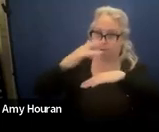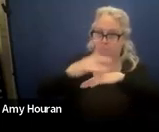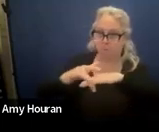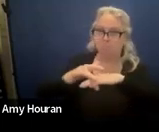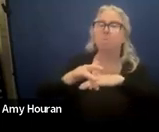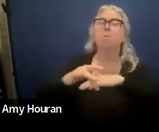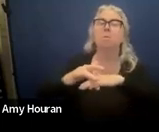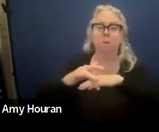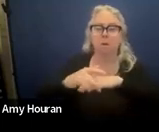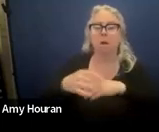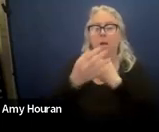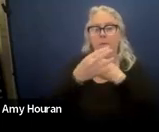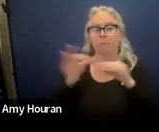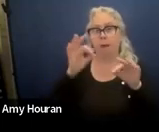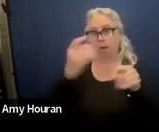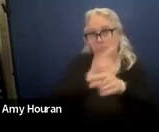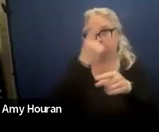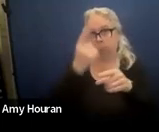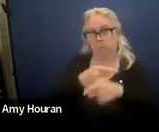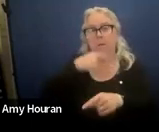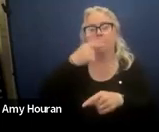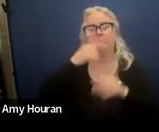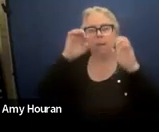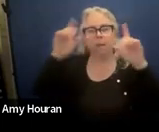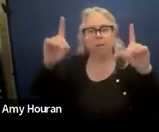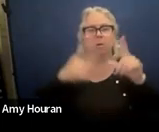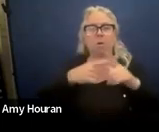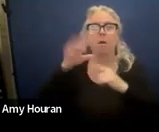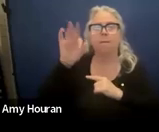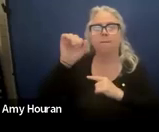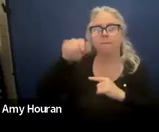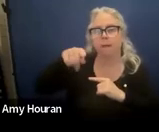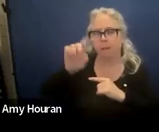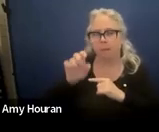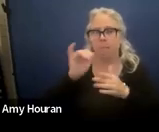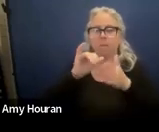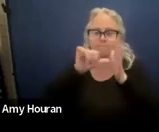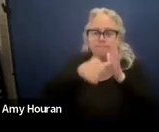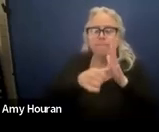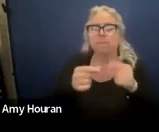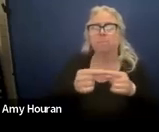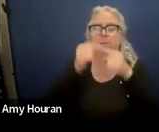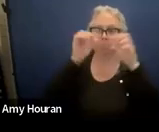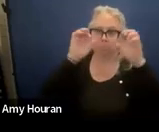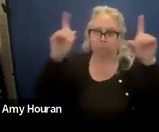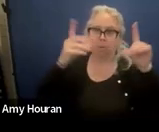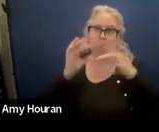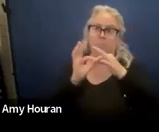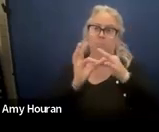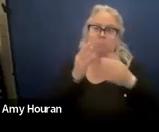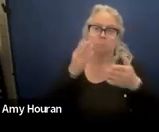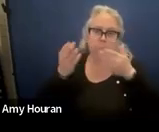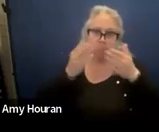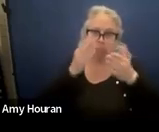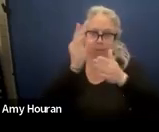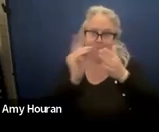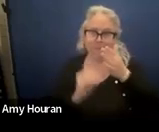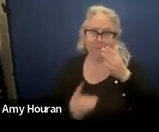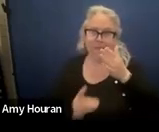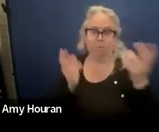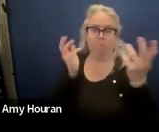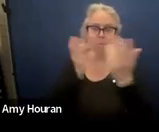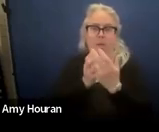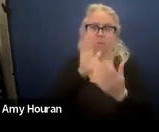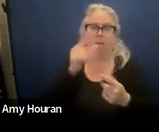a free and appropriate public education or fate that emphasizes special education and related services designed to meet their unique